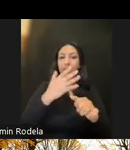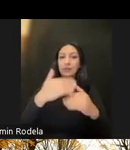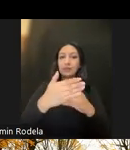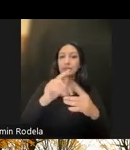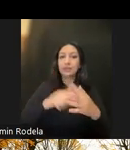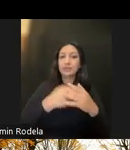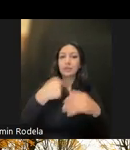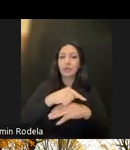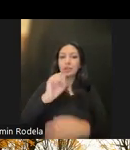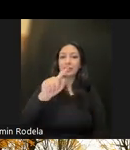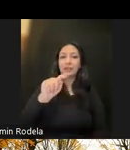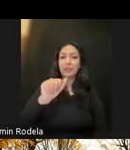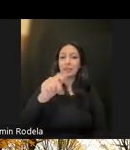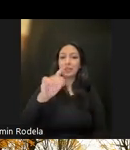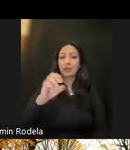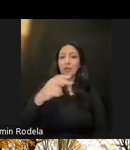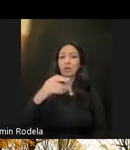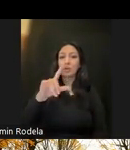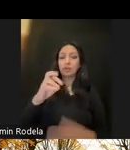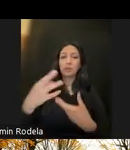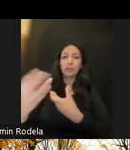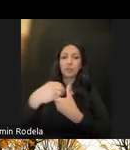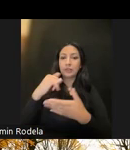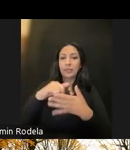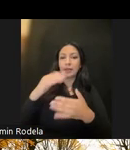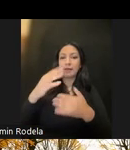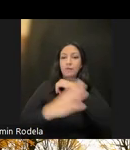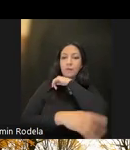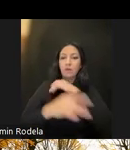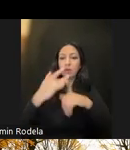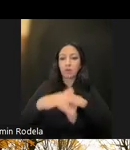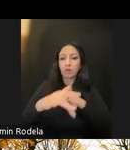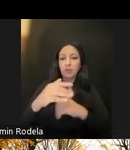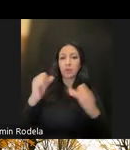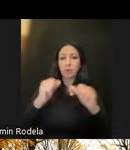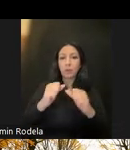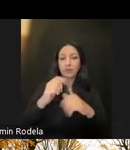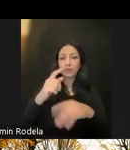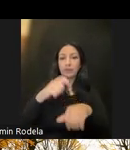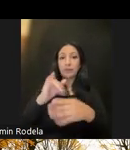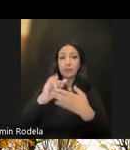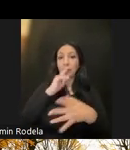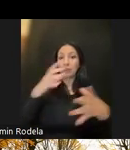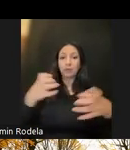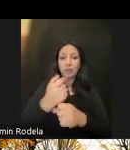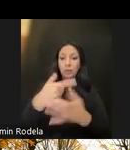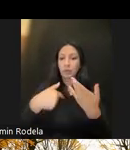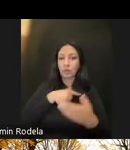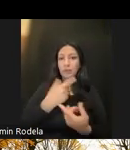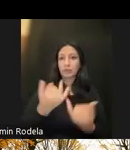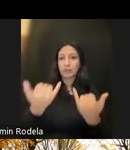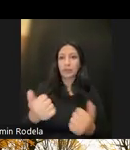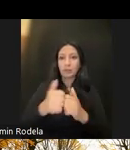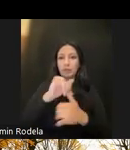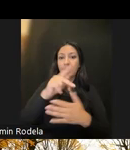our stakeholder engagement this late fall, early winter. So that kind of summarizes where we are with this